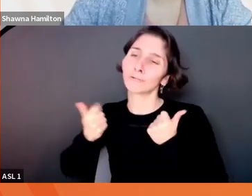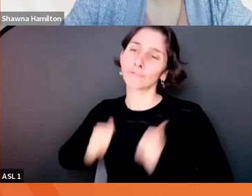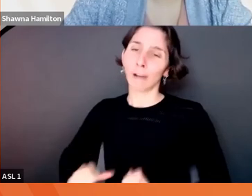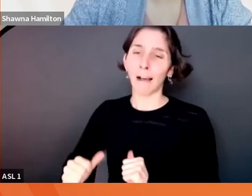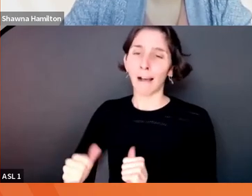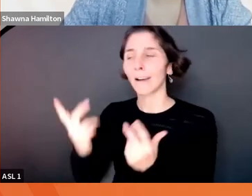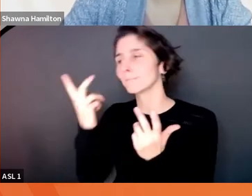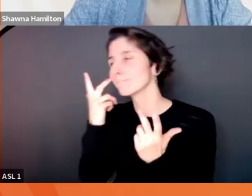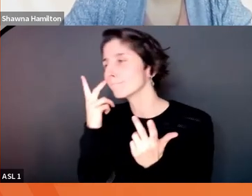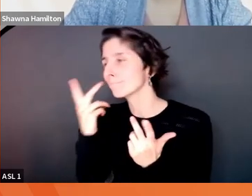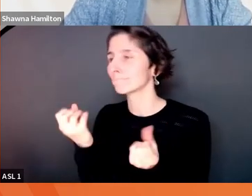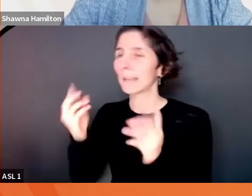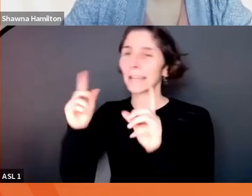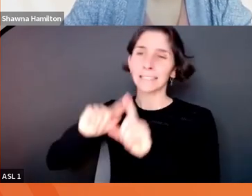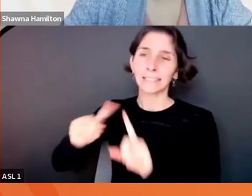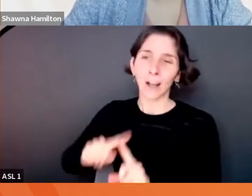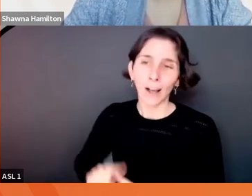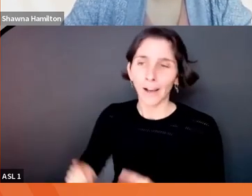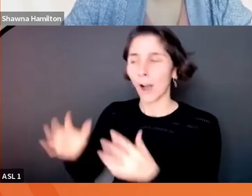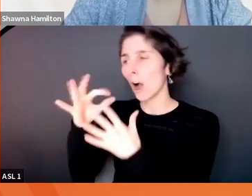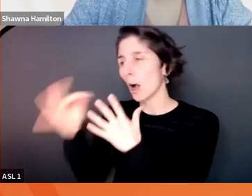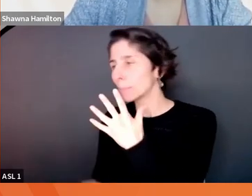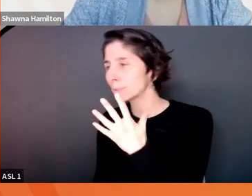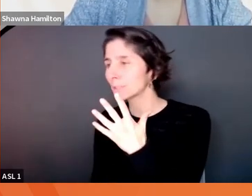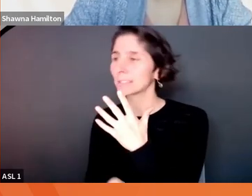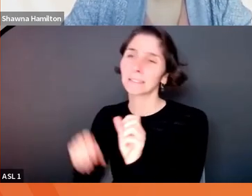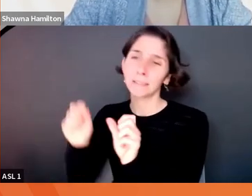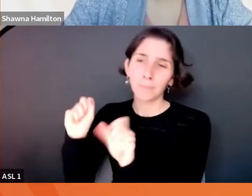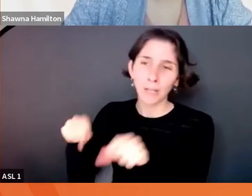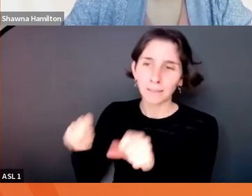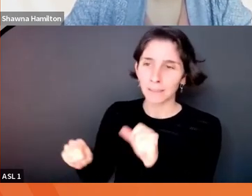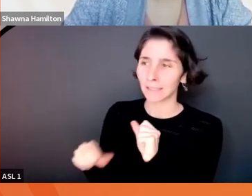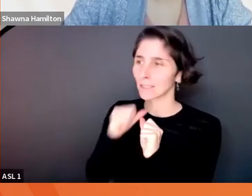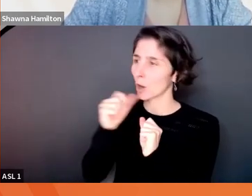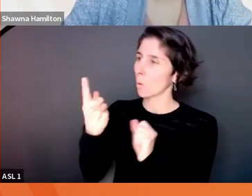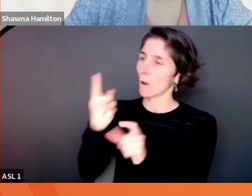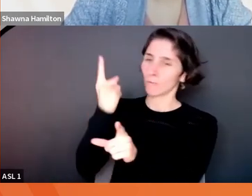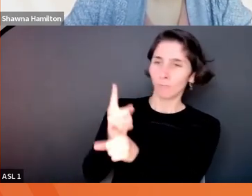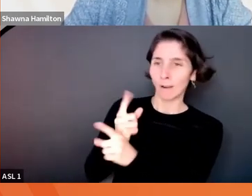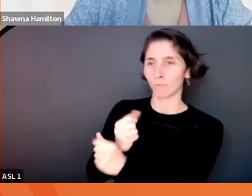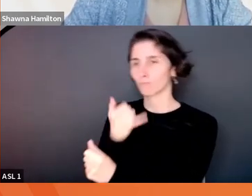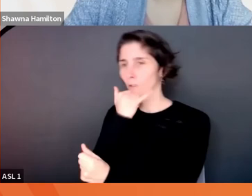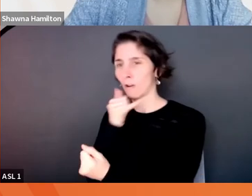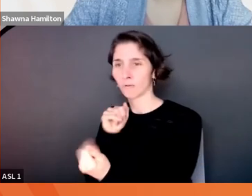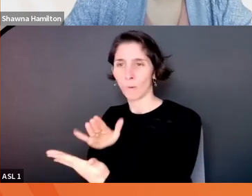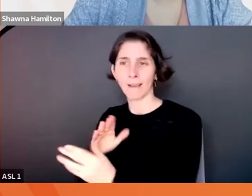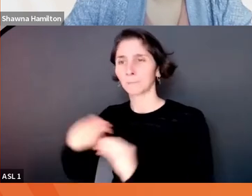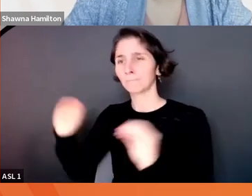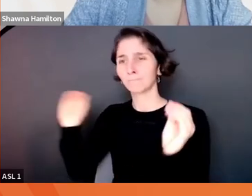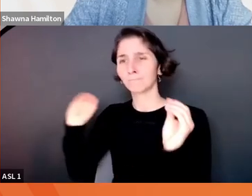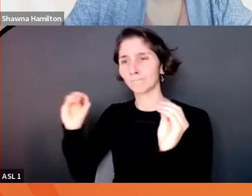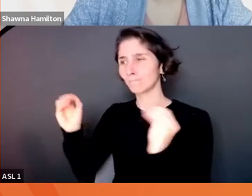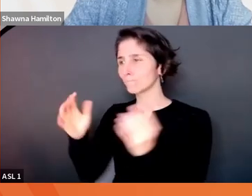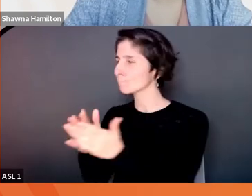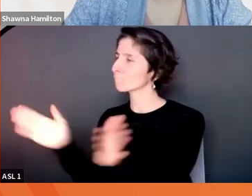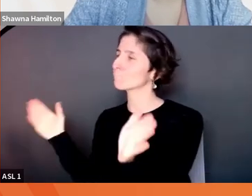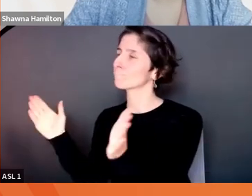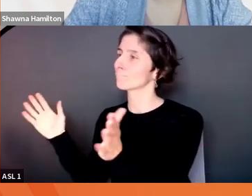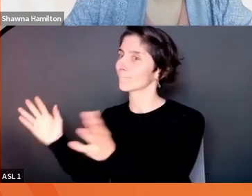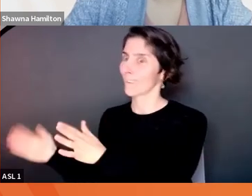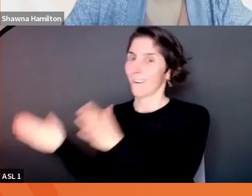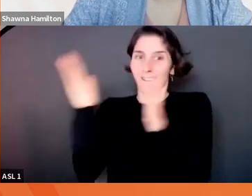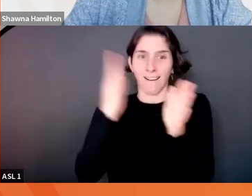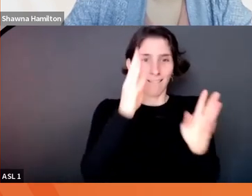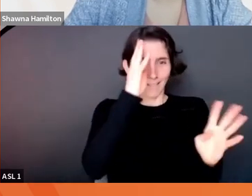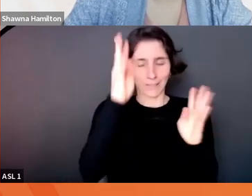multiple possibilities of they're not having to be one right or wrong way. And to me, innovation is also those things,